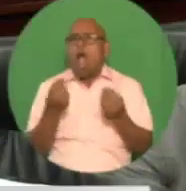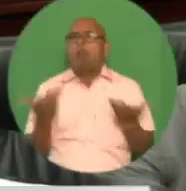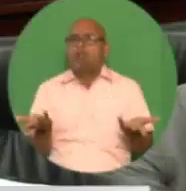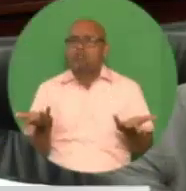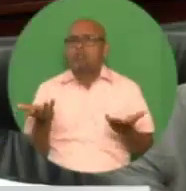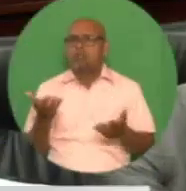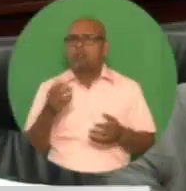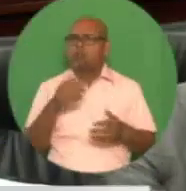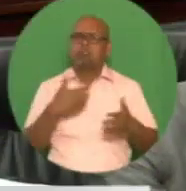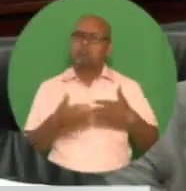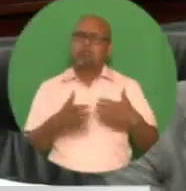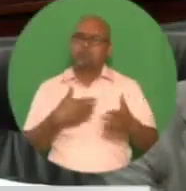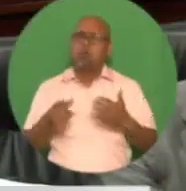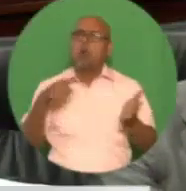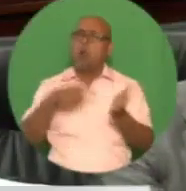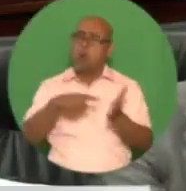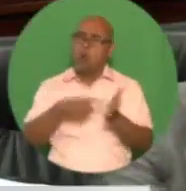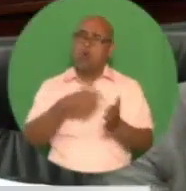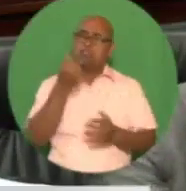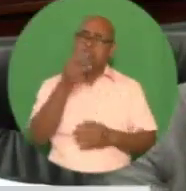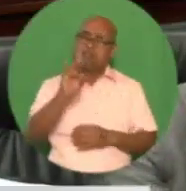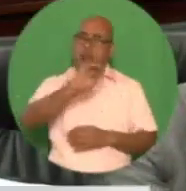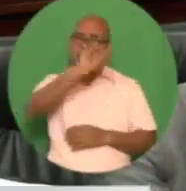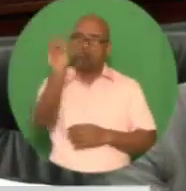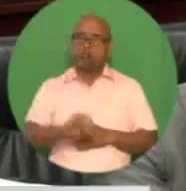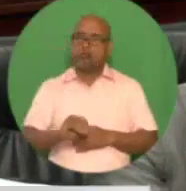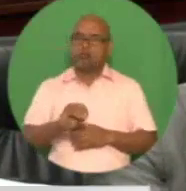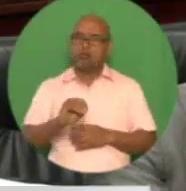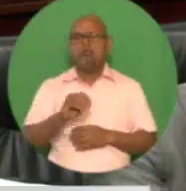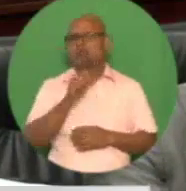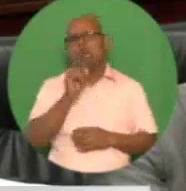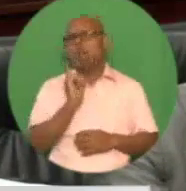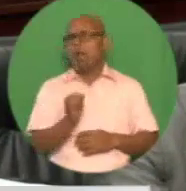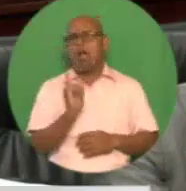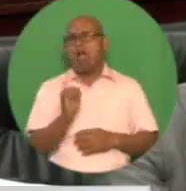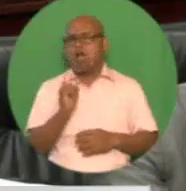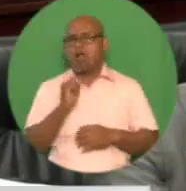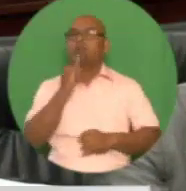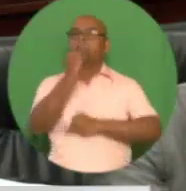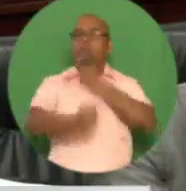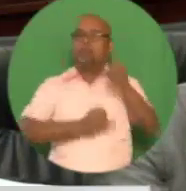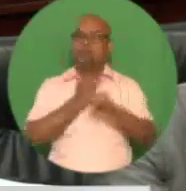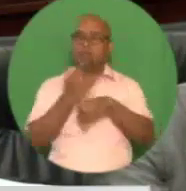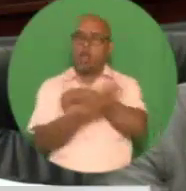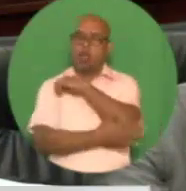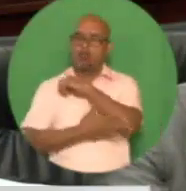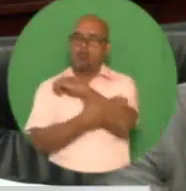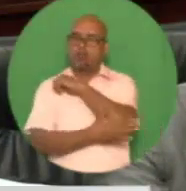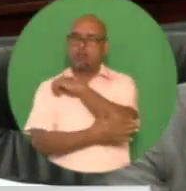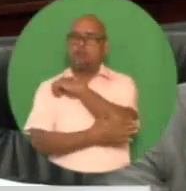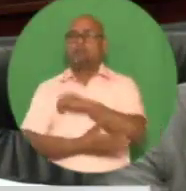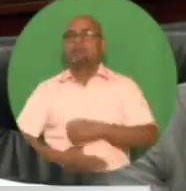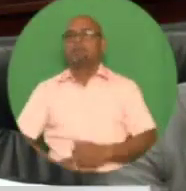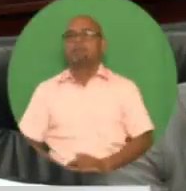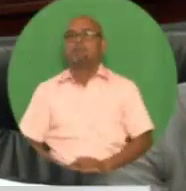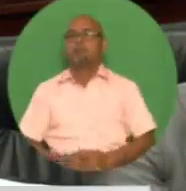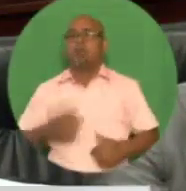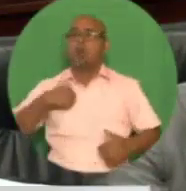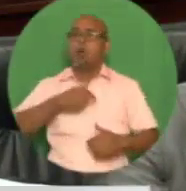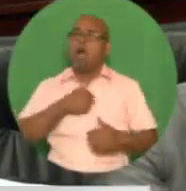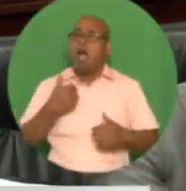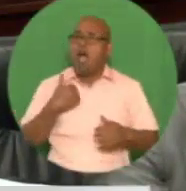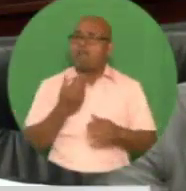internationally acceptable benchmarks. Importantly, our liquid assets held as external reserves in an amount of